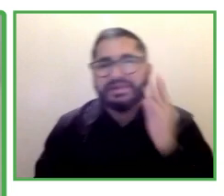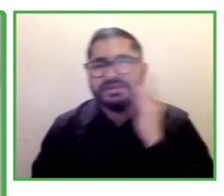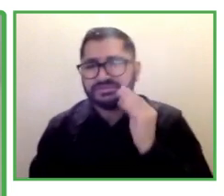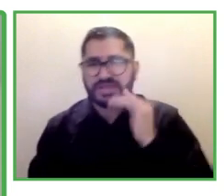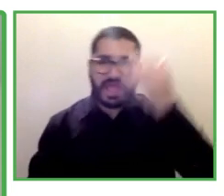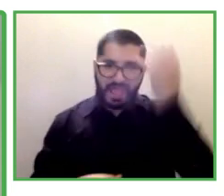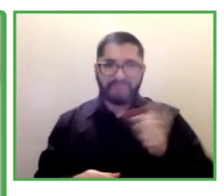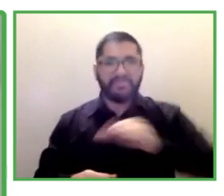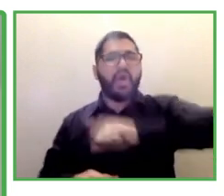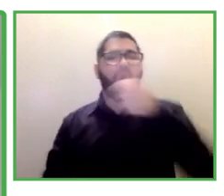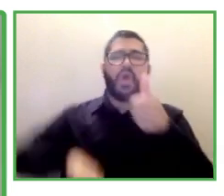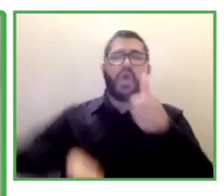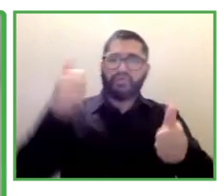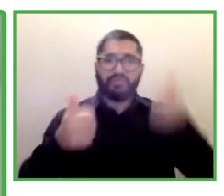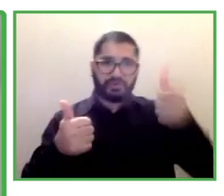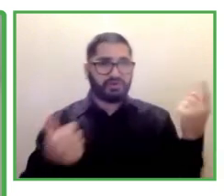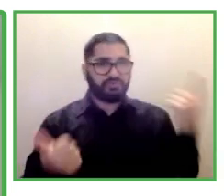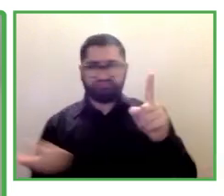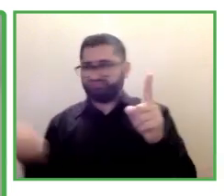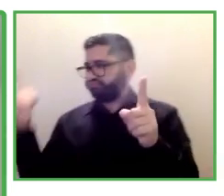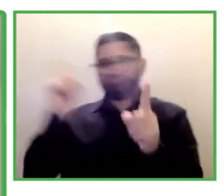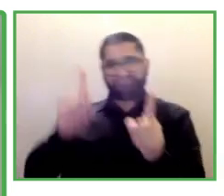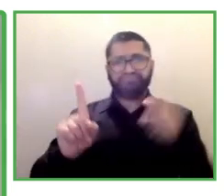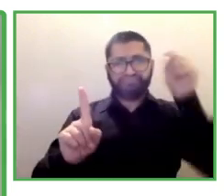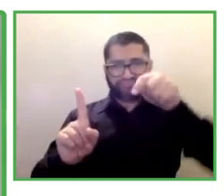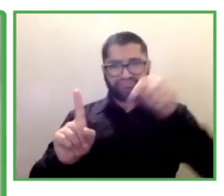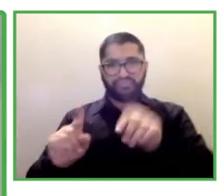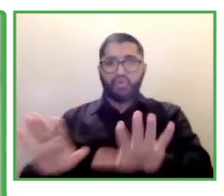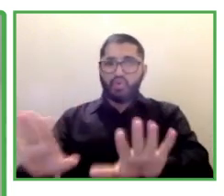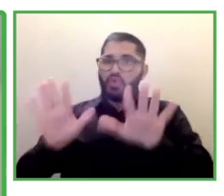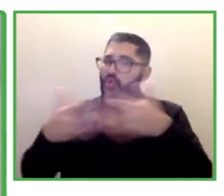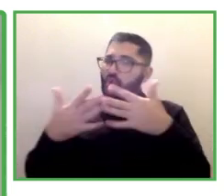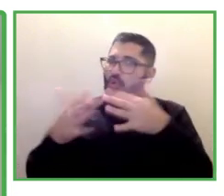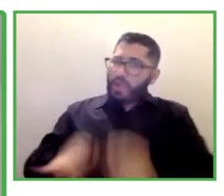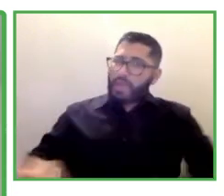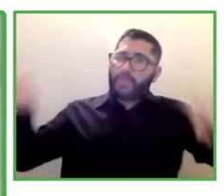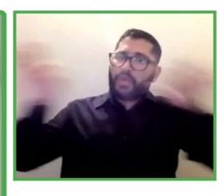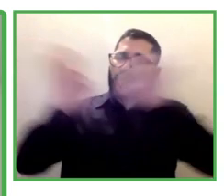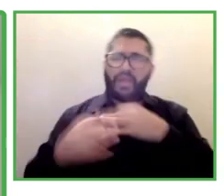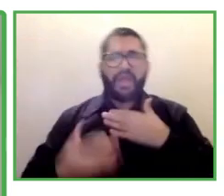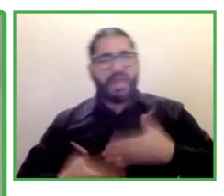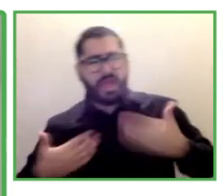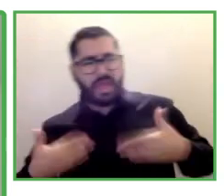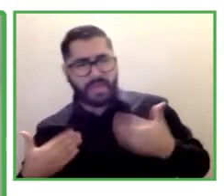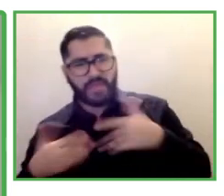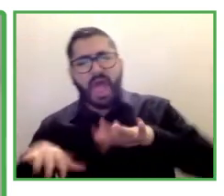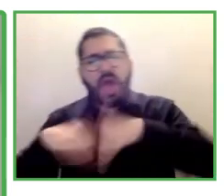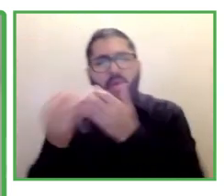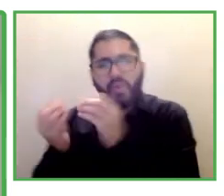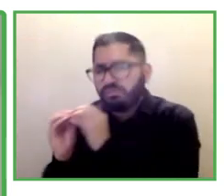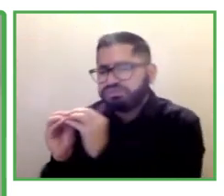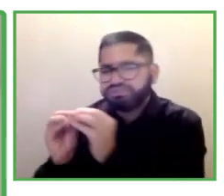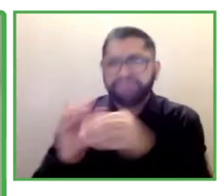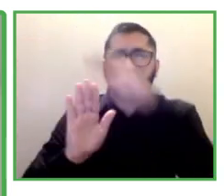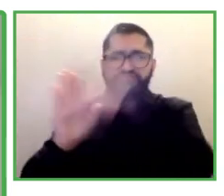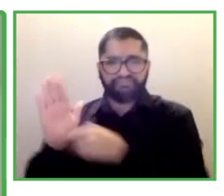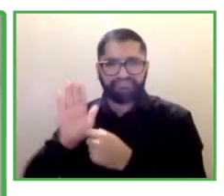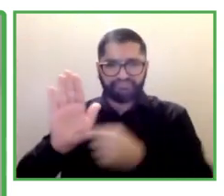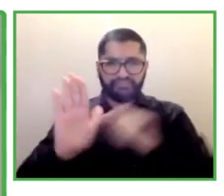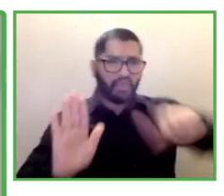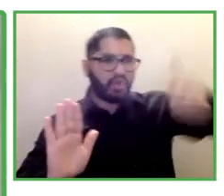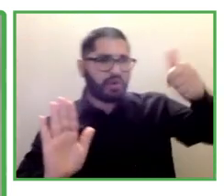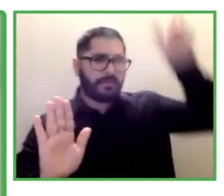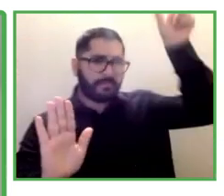introduce our next speaker. Our next speaker is Heather Allen